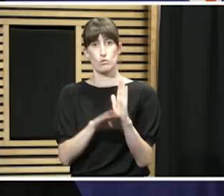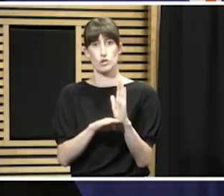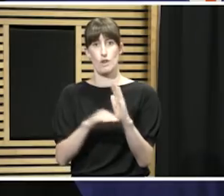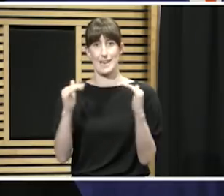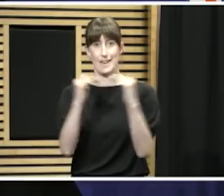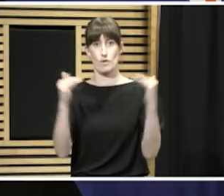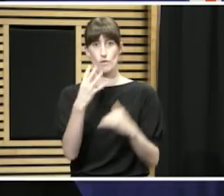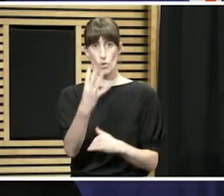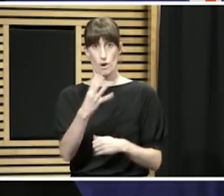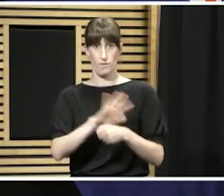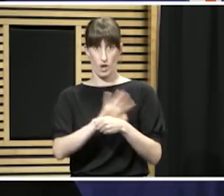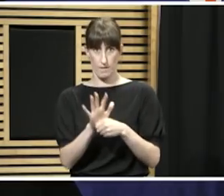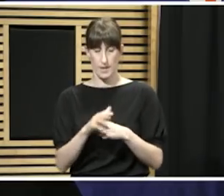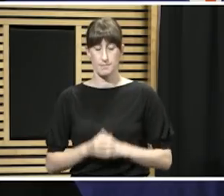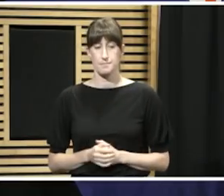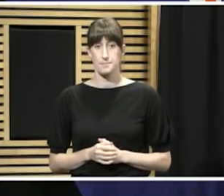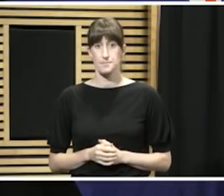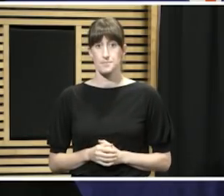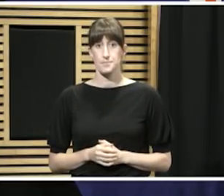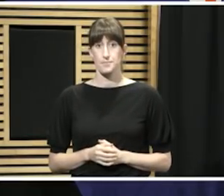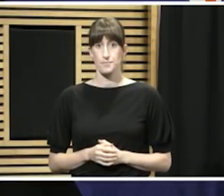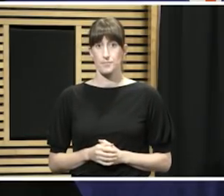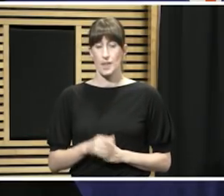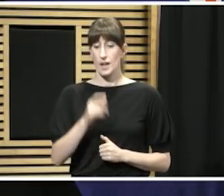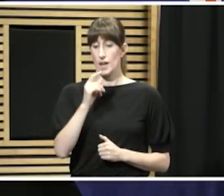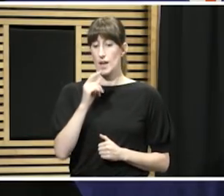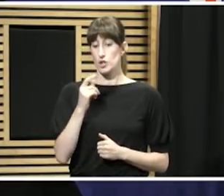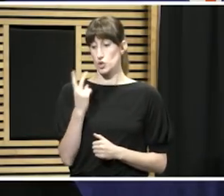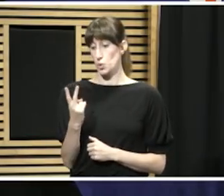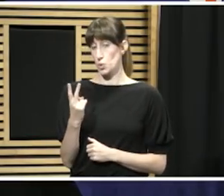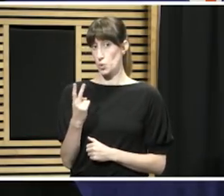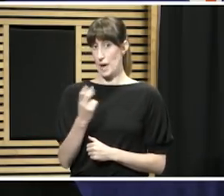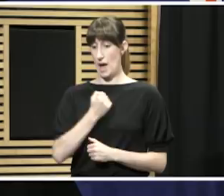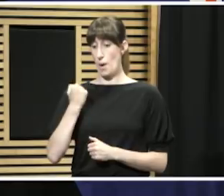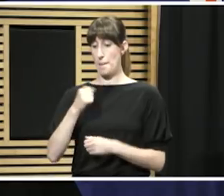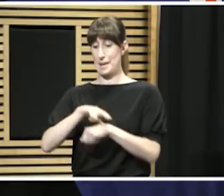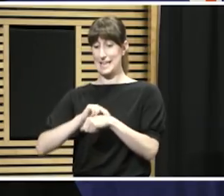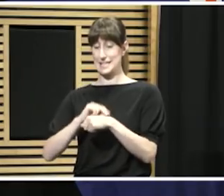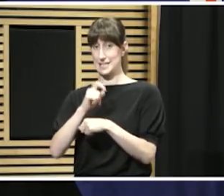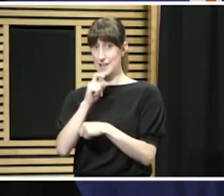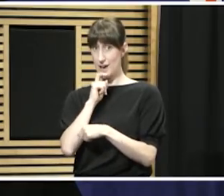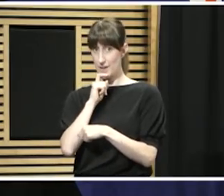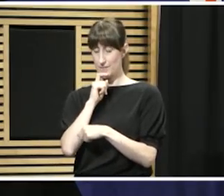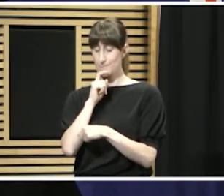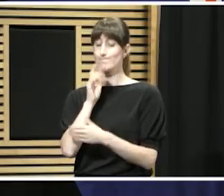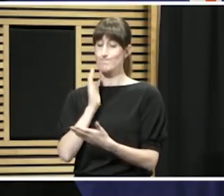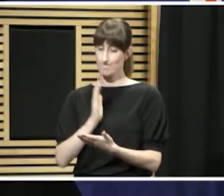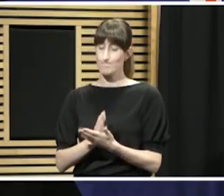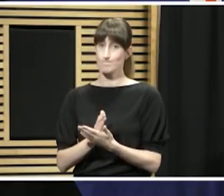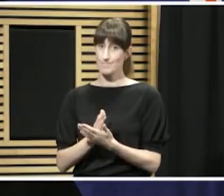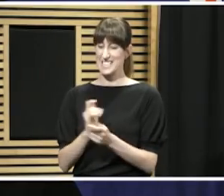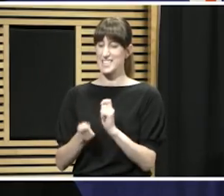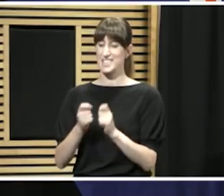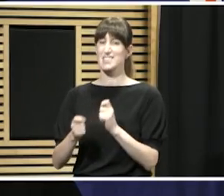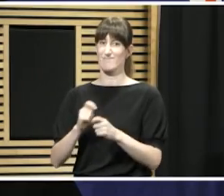I can report that we have two of our own staff that have tested positive for COVID-19.